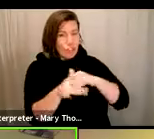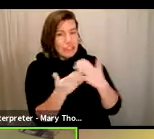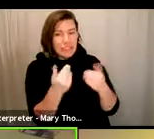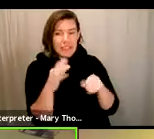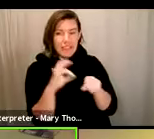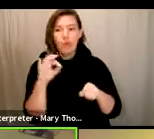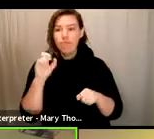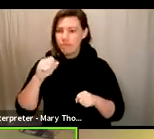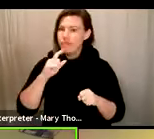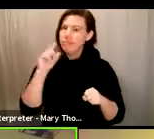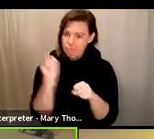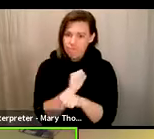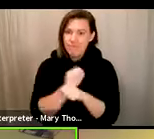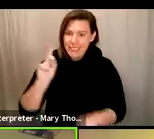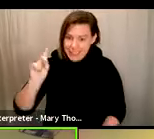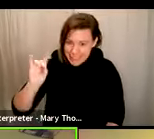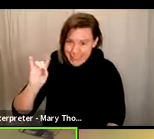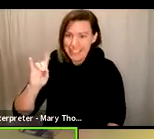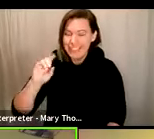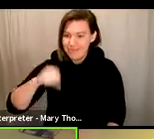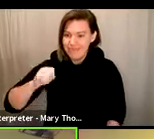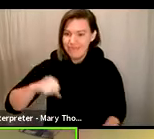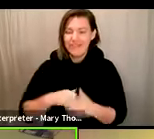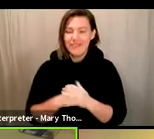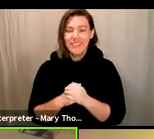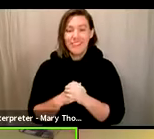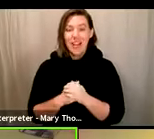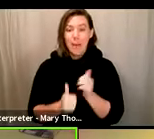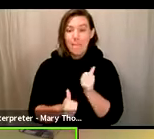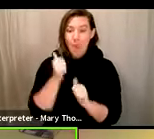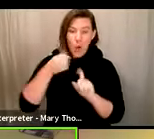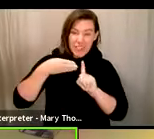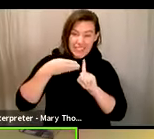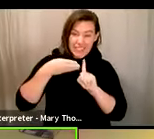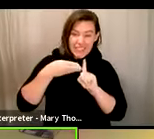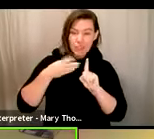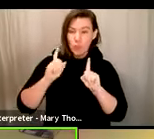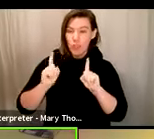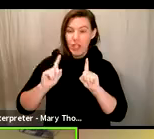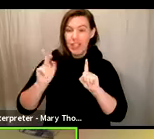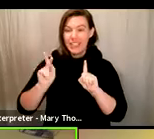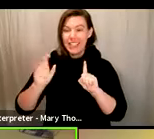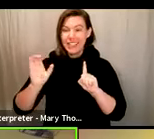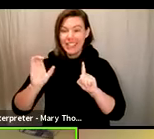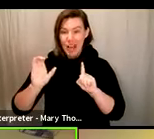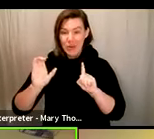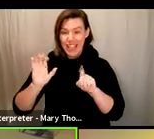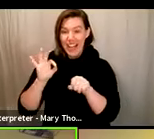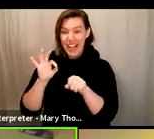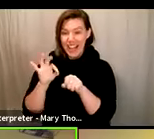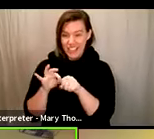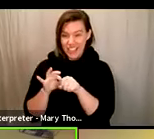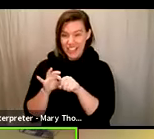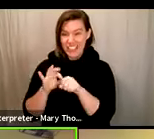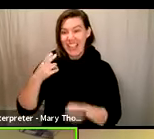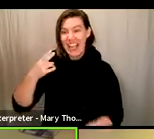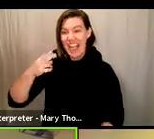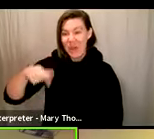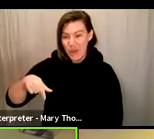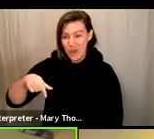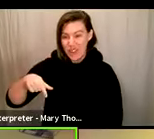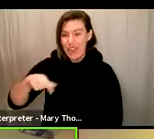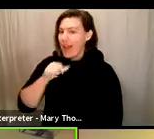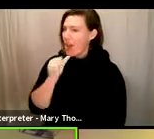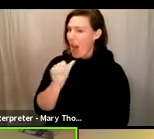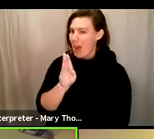And the most utilized location for this election was King County Elections Headquarters, not Ballard. Ballard was still number two, but King County